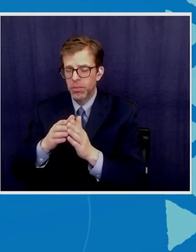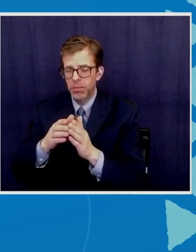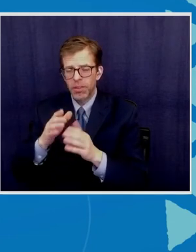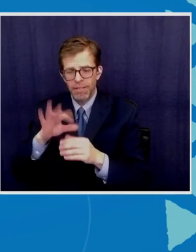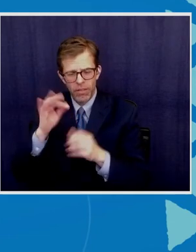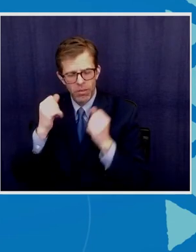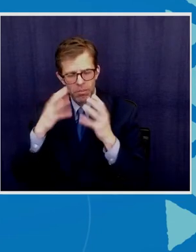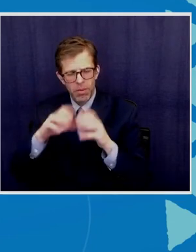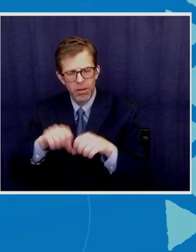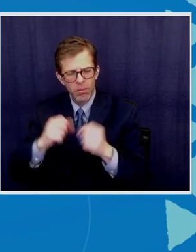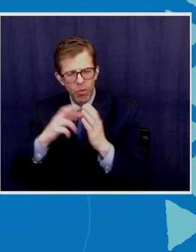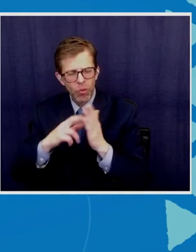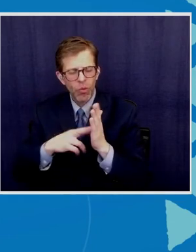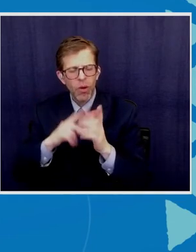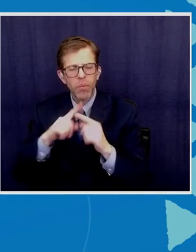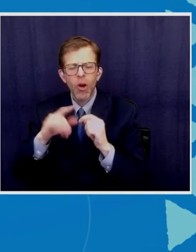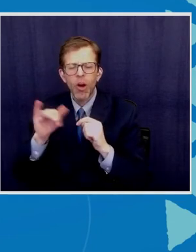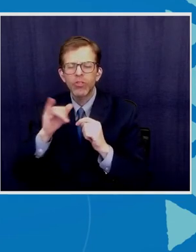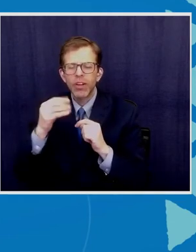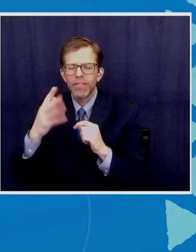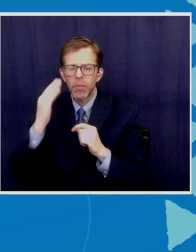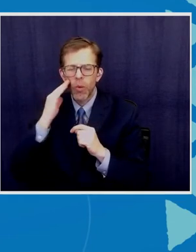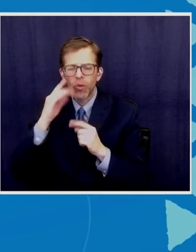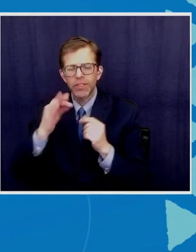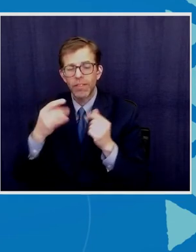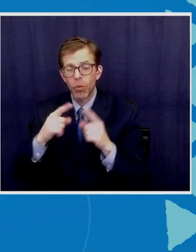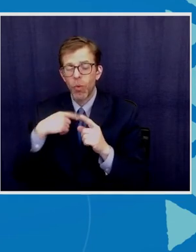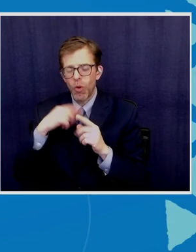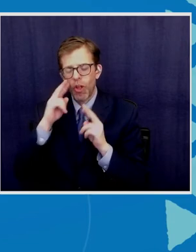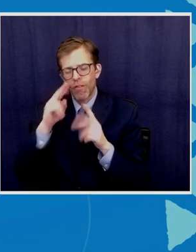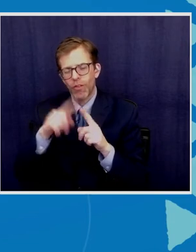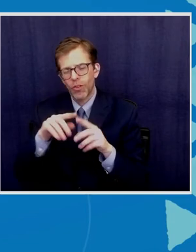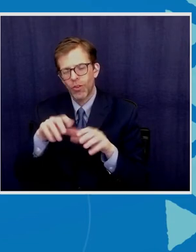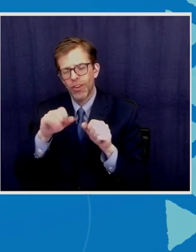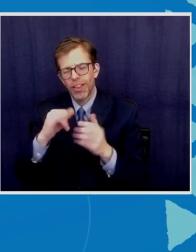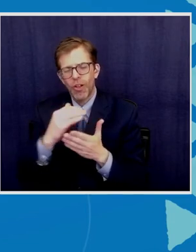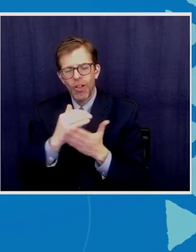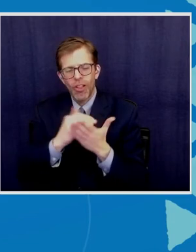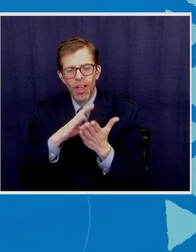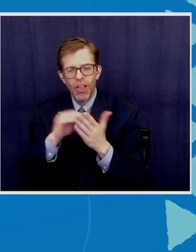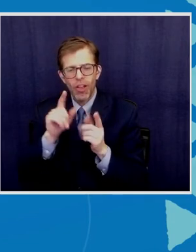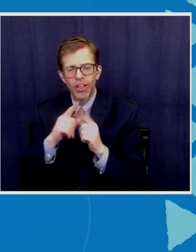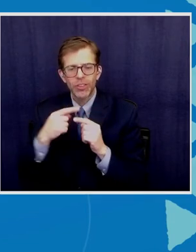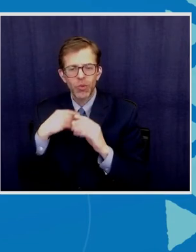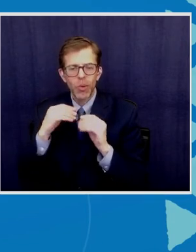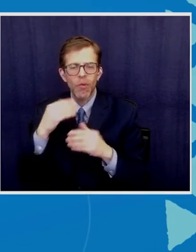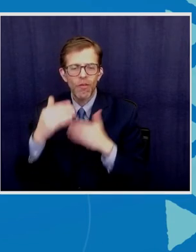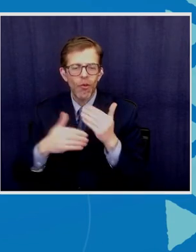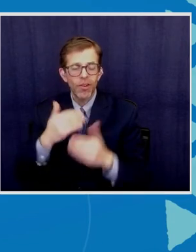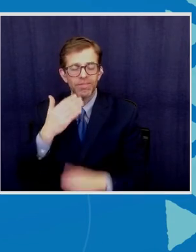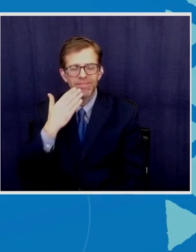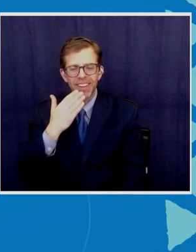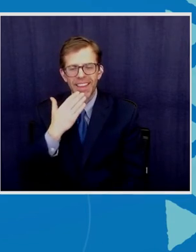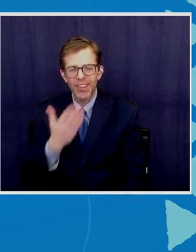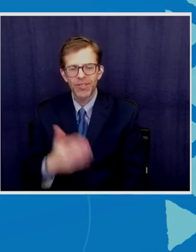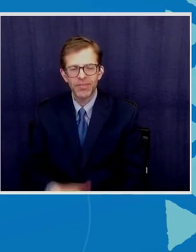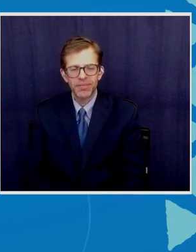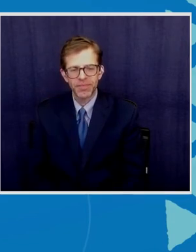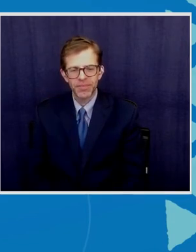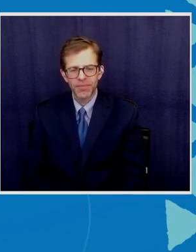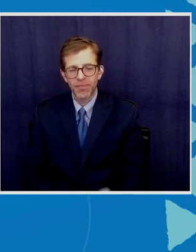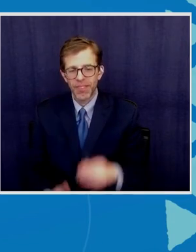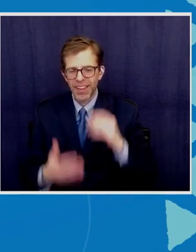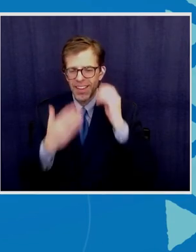awareness of what's going on and we really look forward to taking those lessons learned as we move forward so thank you thank you Admiral Cibre